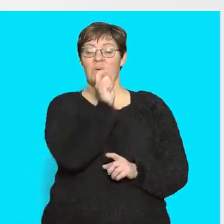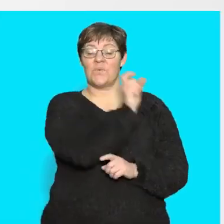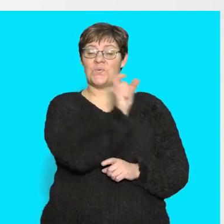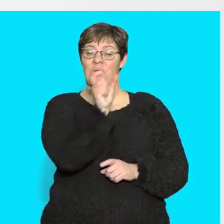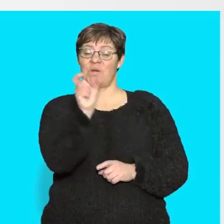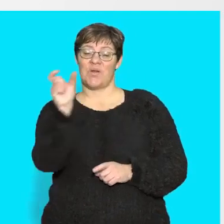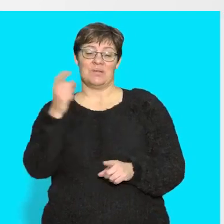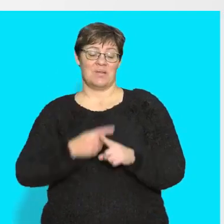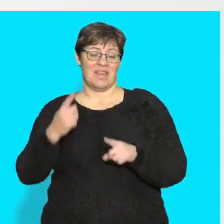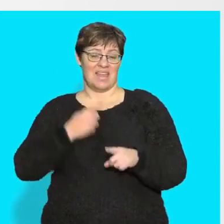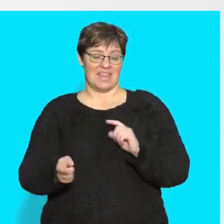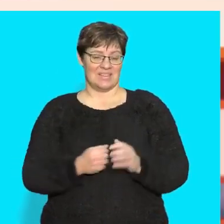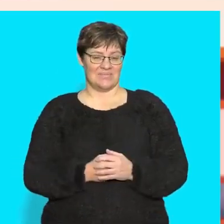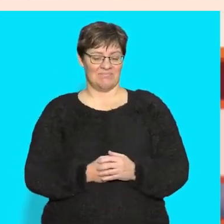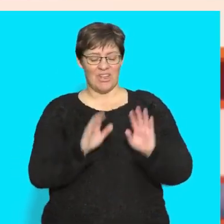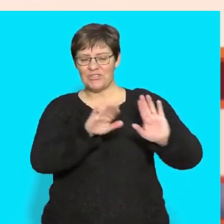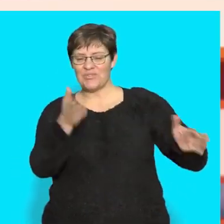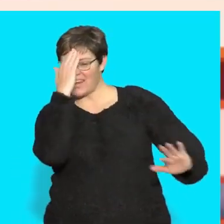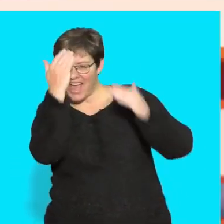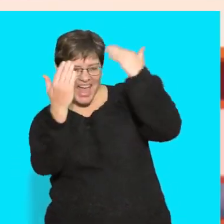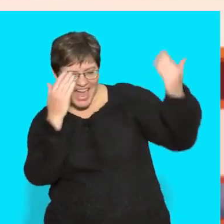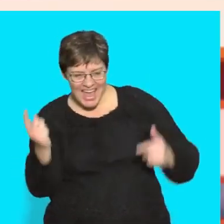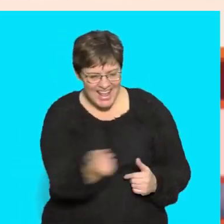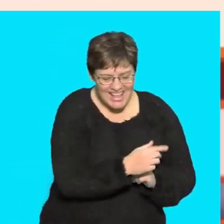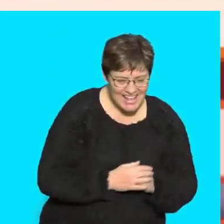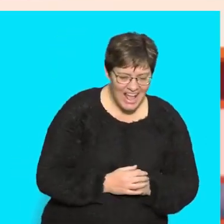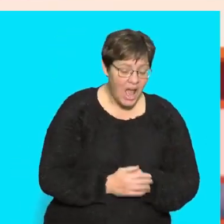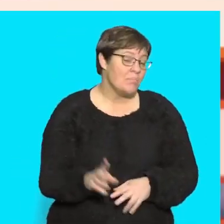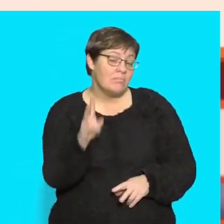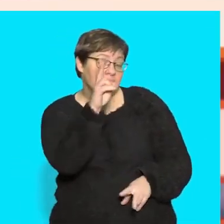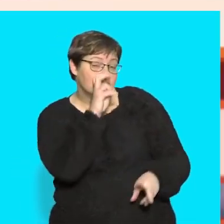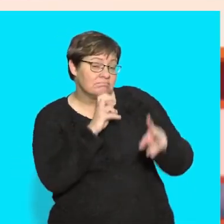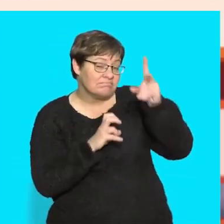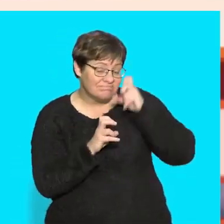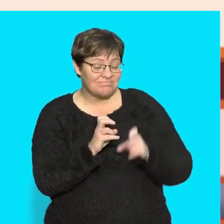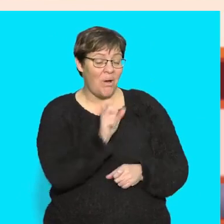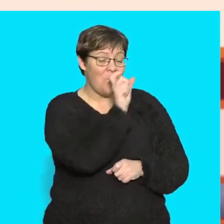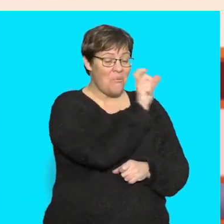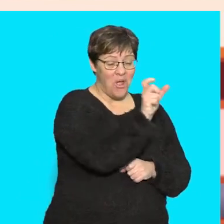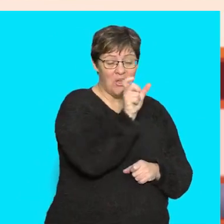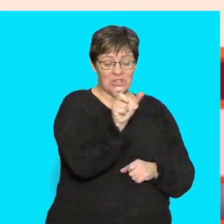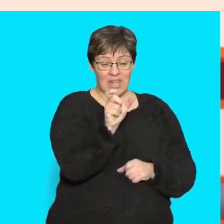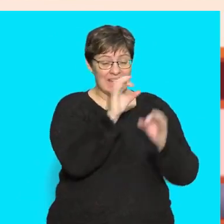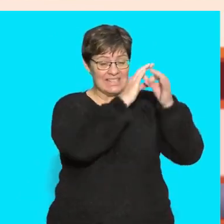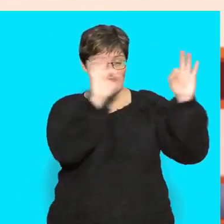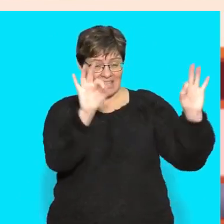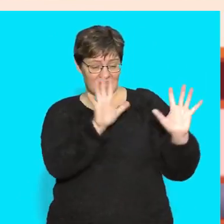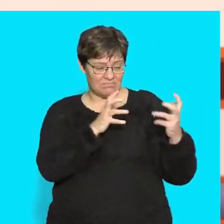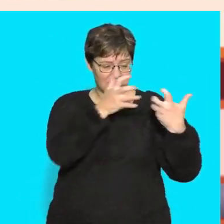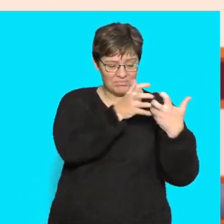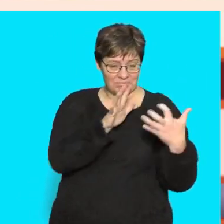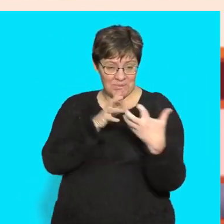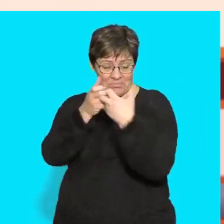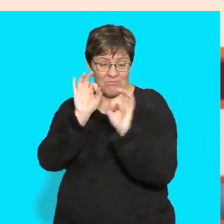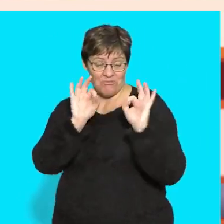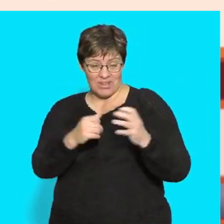Wordplay Hello children! Listen carefully to each word and choose the right sentence. The